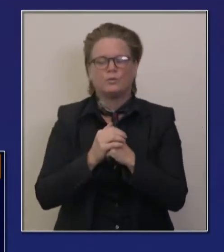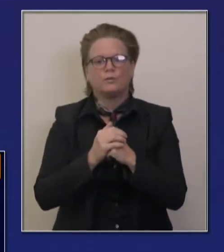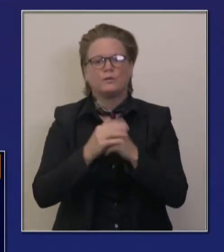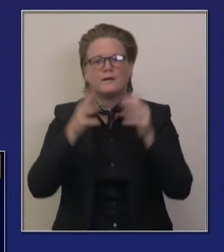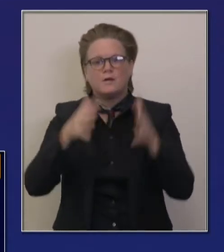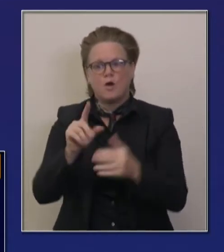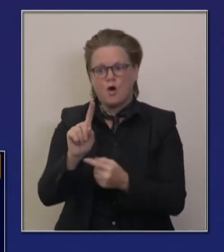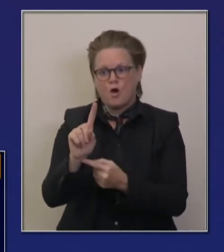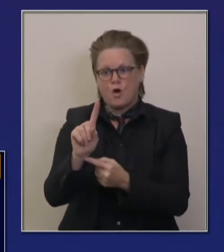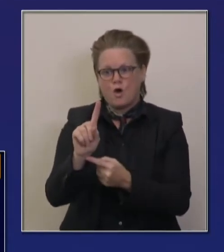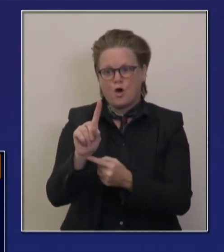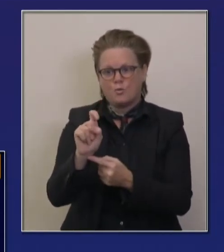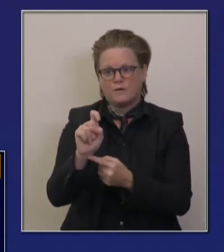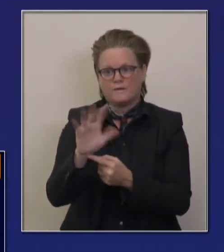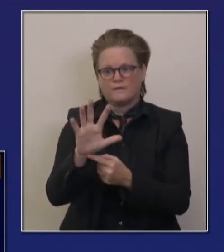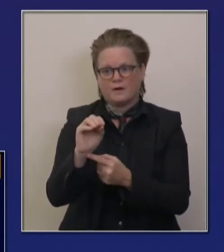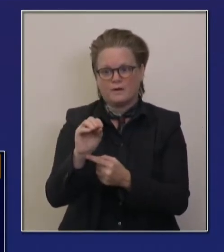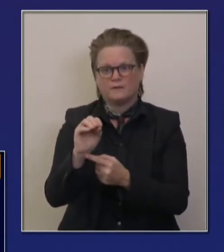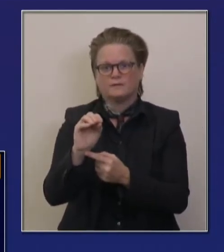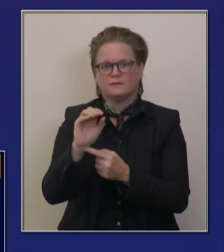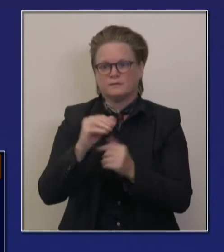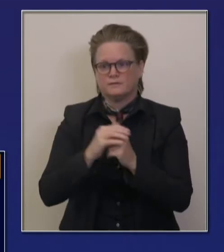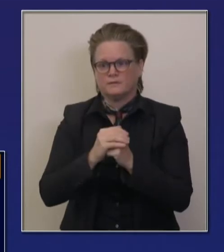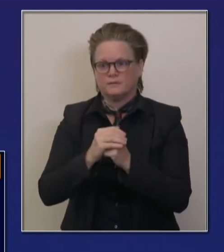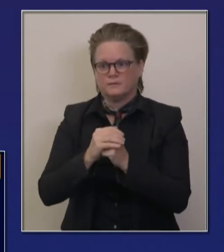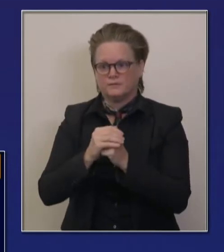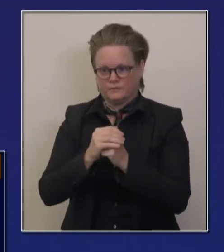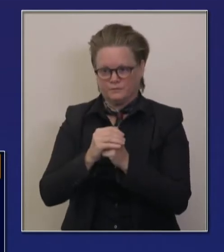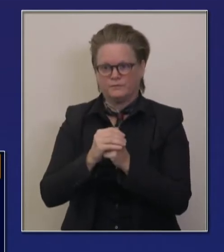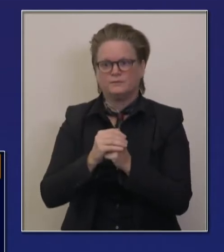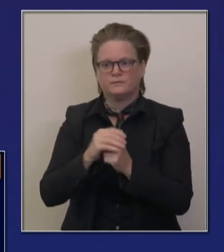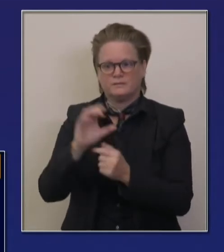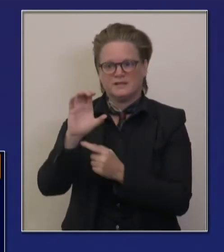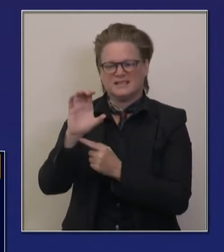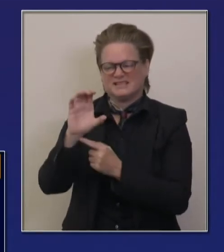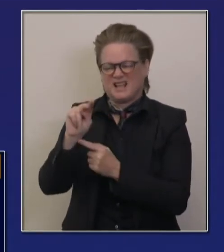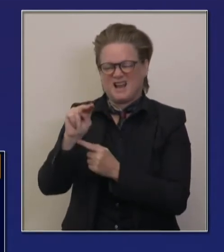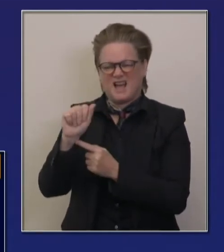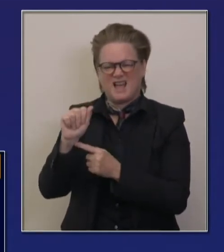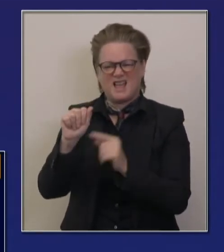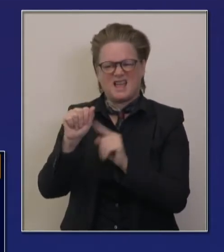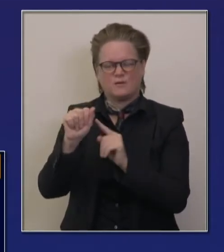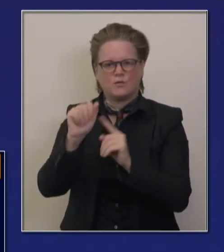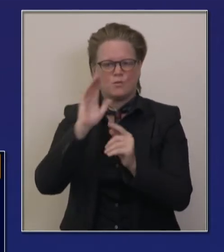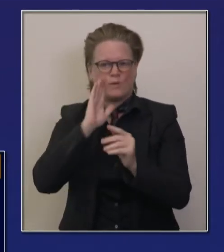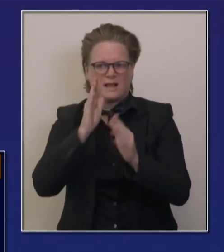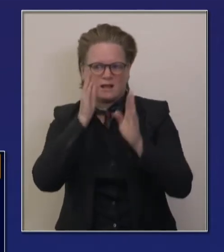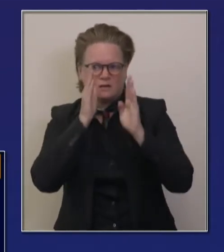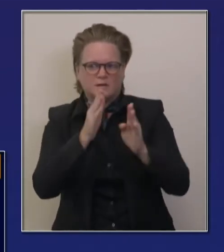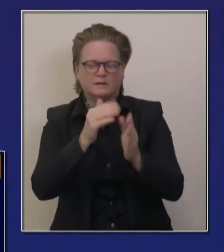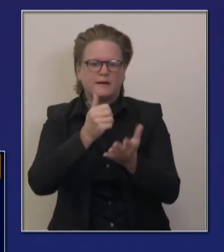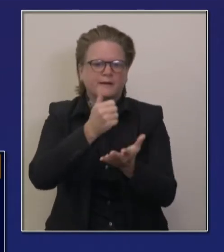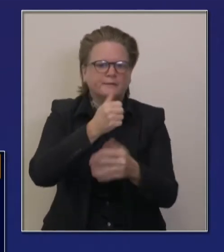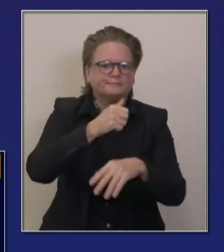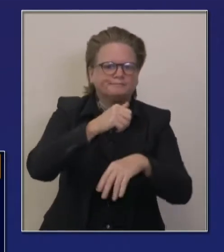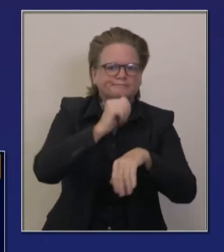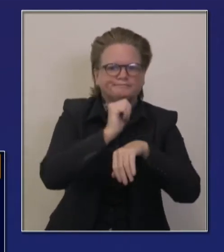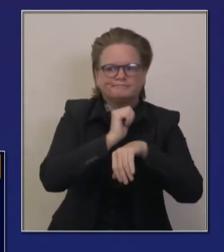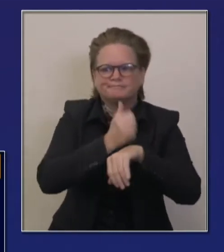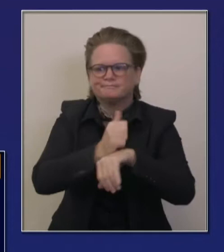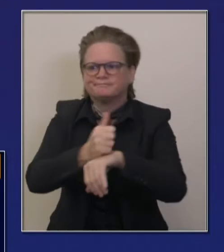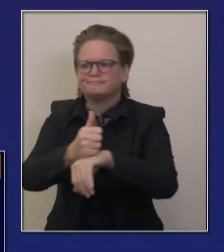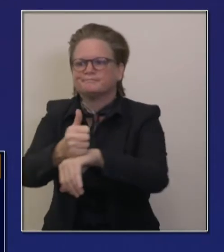alternative care residential care facilities. And then 80 to staff, um, various needs, including, um,